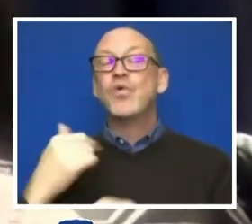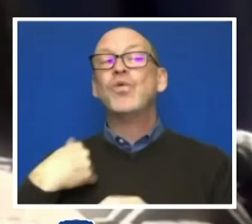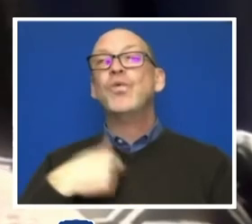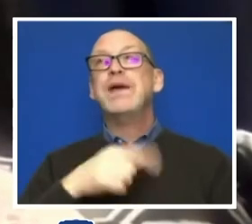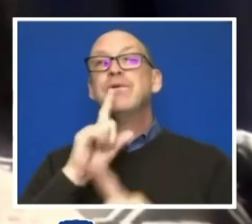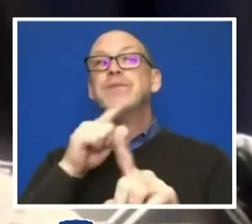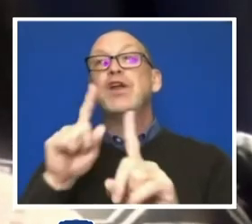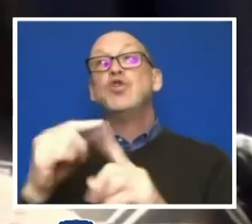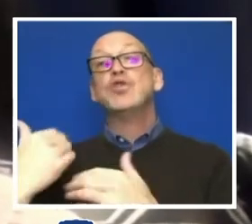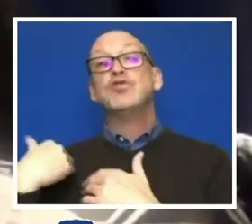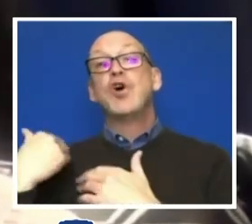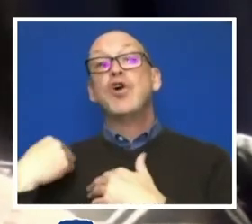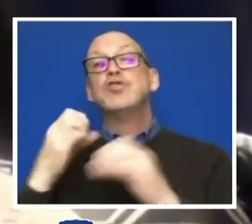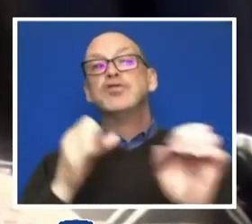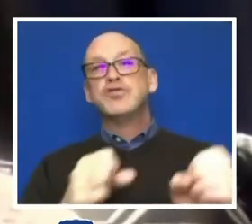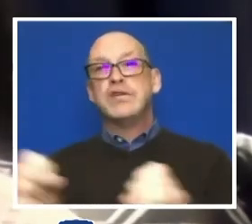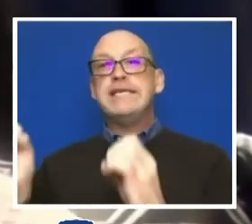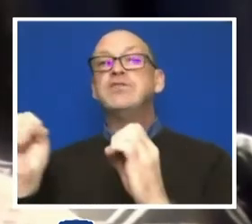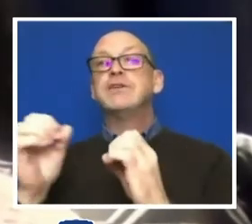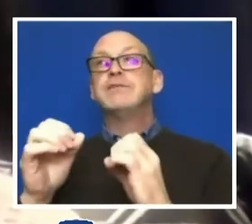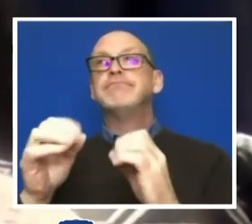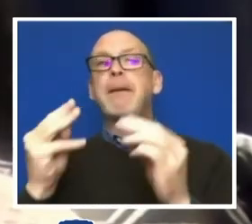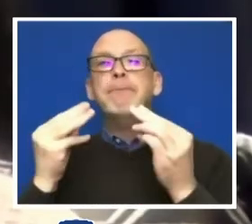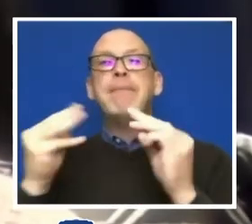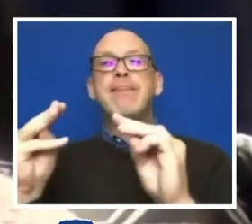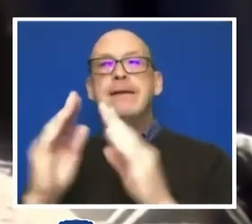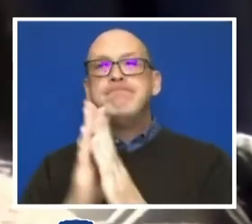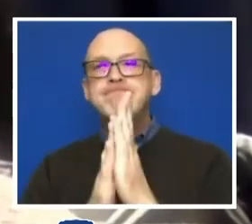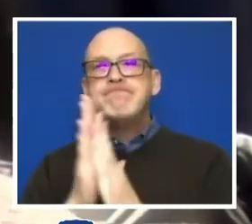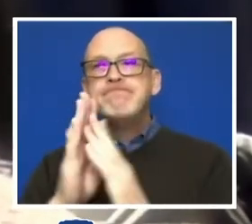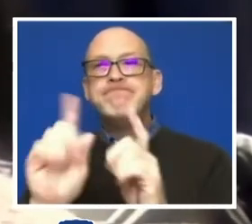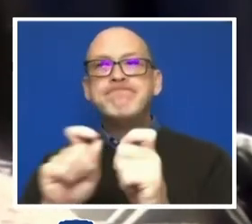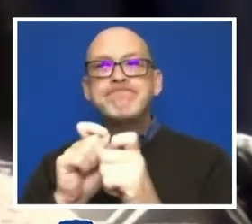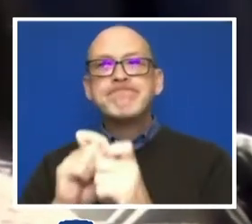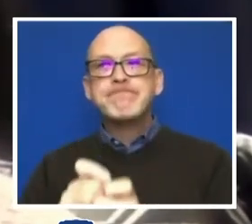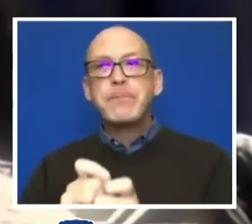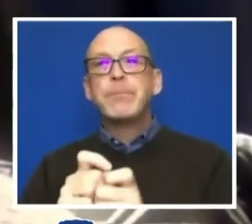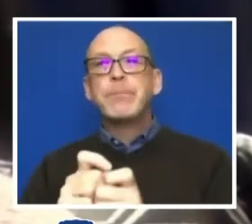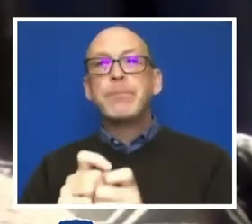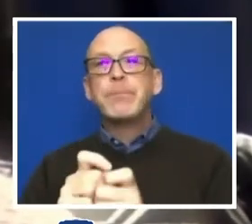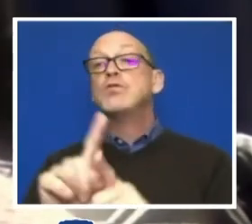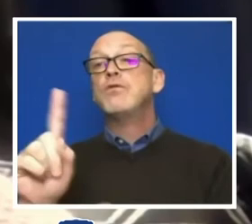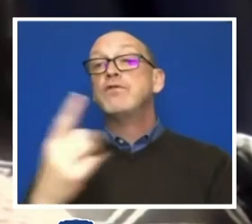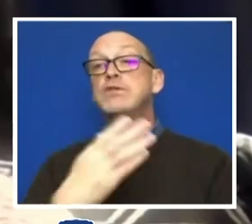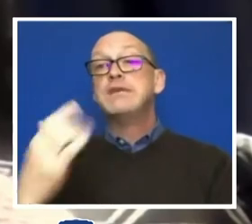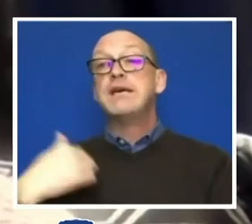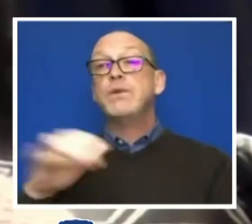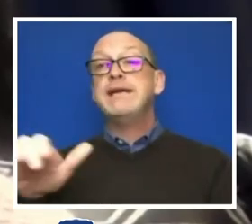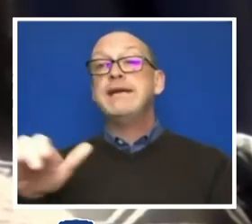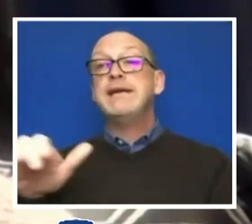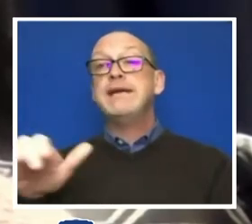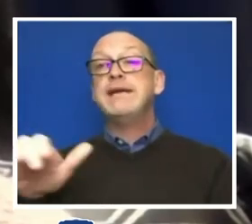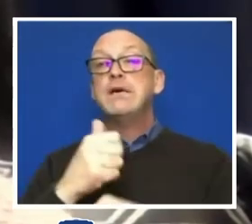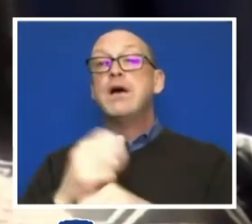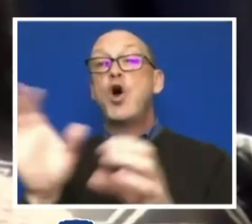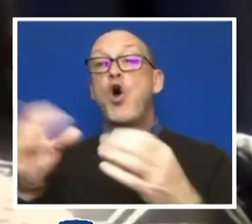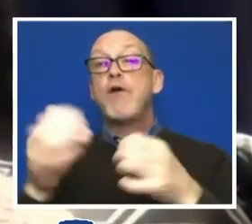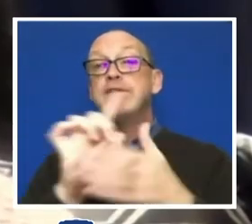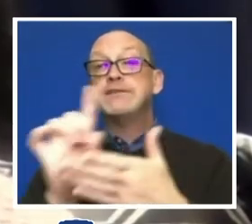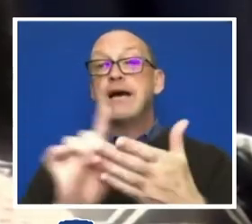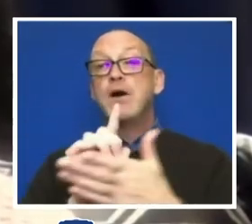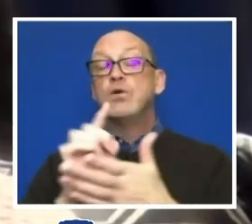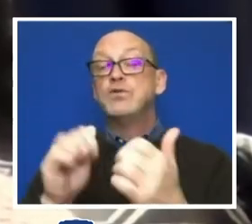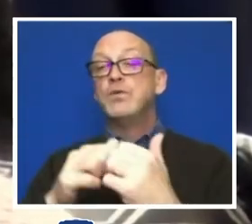strategically and methodically. Also, one of the first things we did was institute office hours with the Penn State